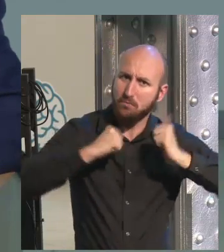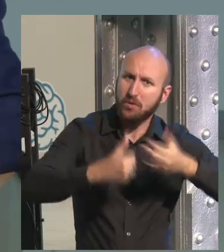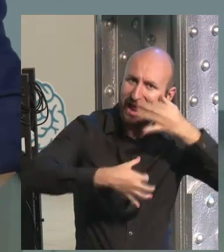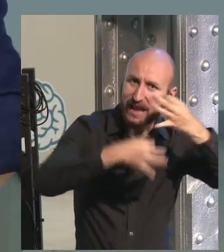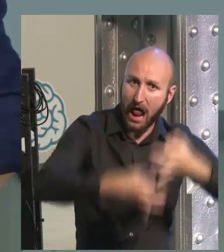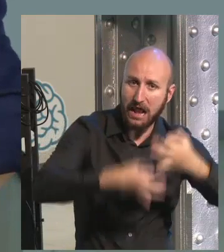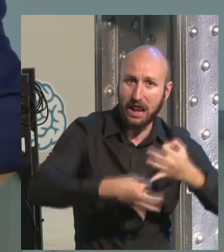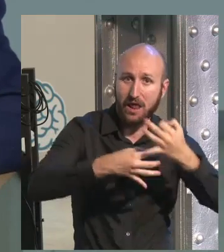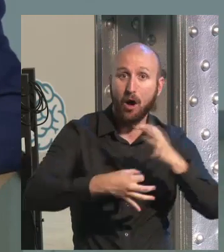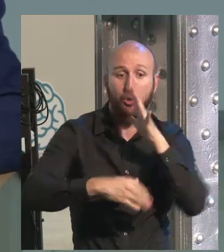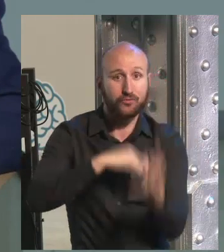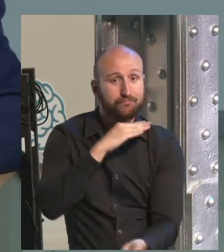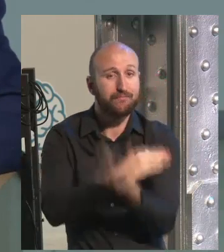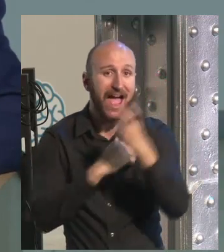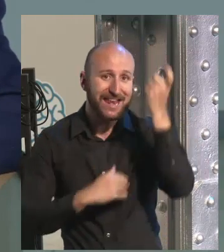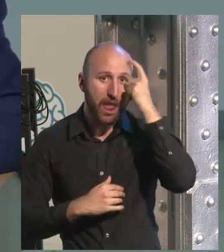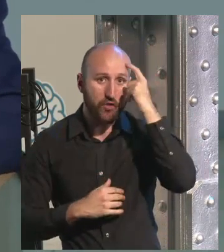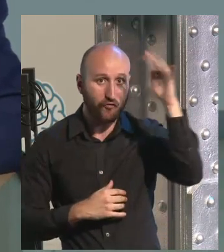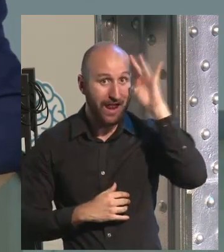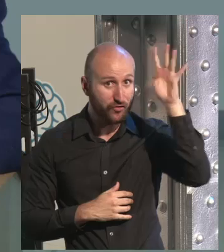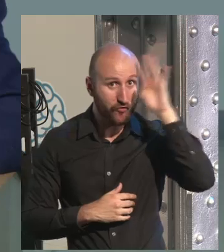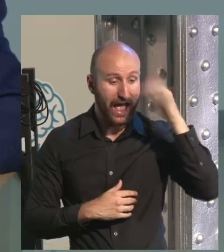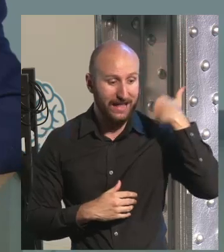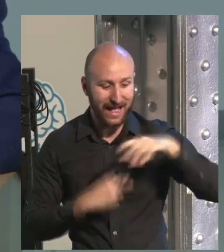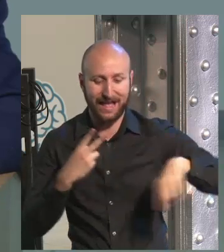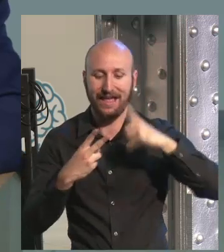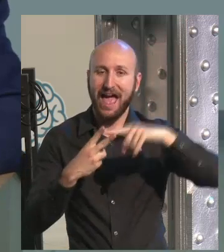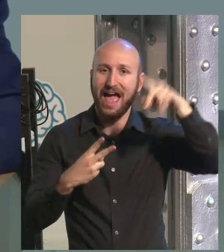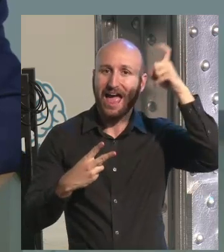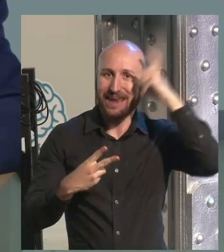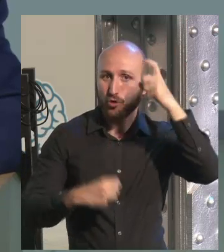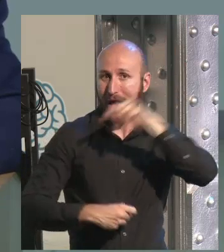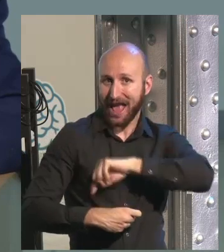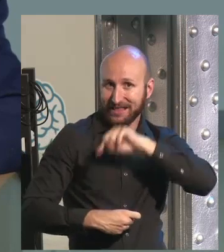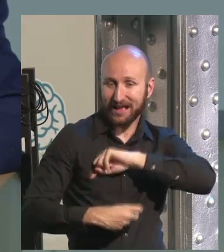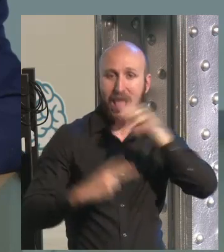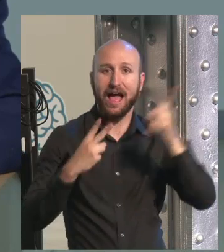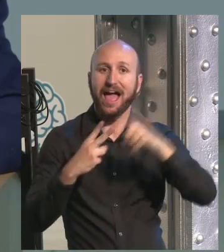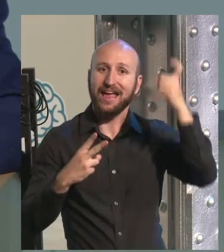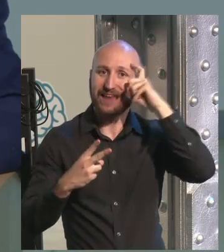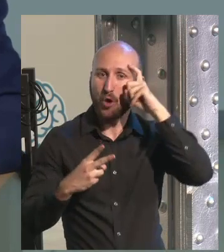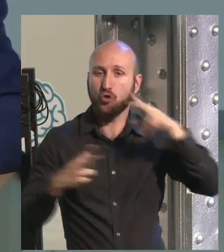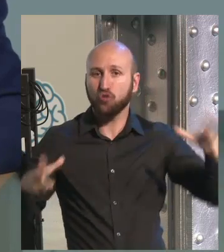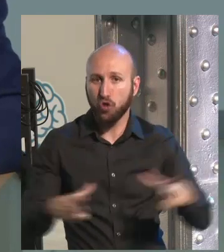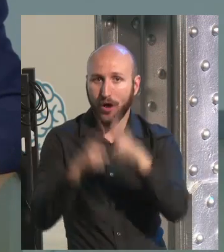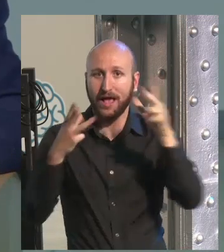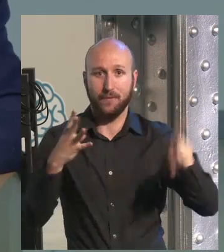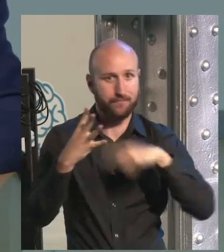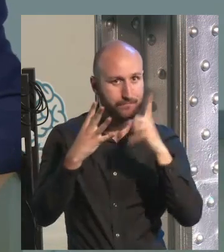something that is already happening. Neuroscience, neuroethic,